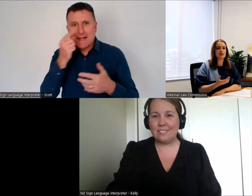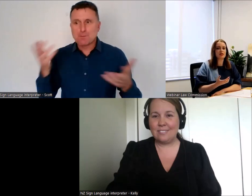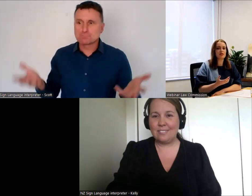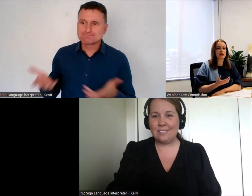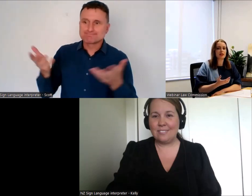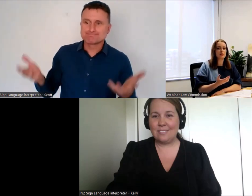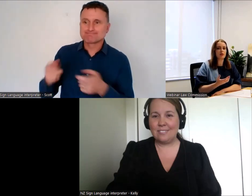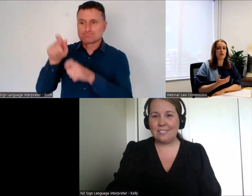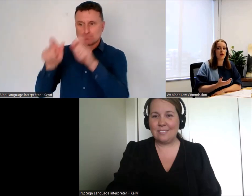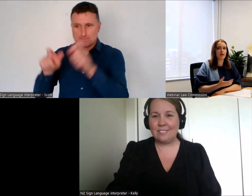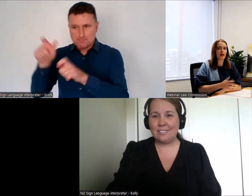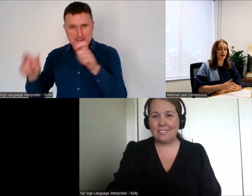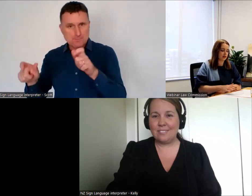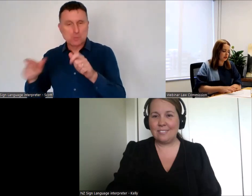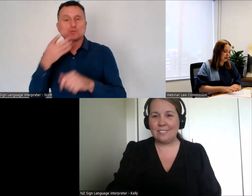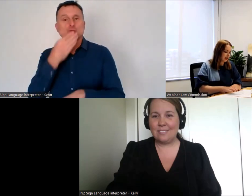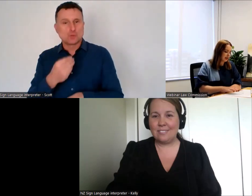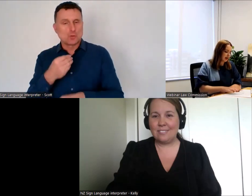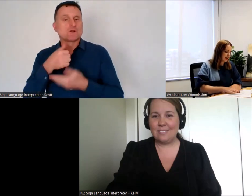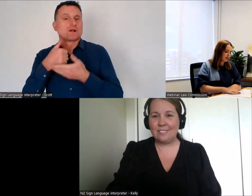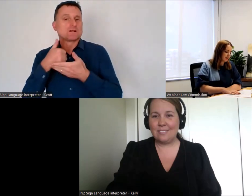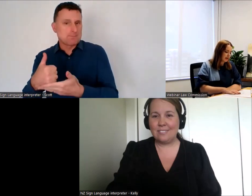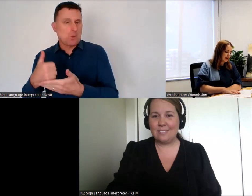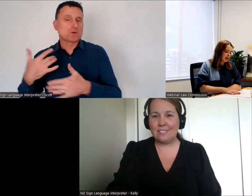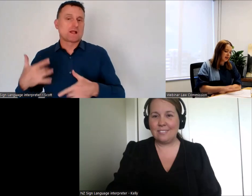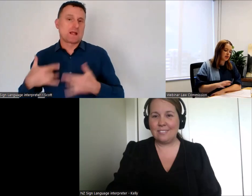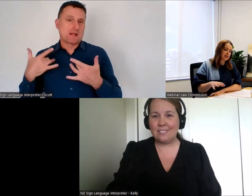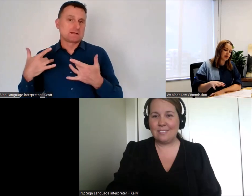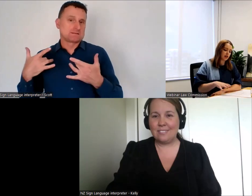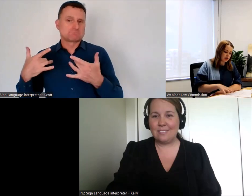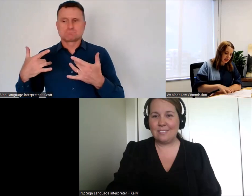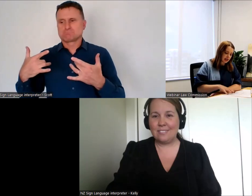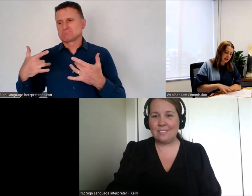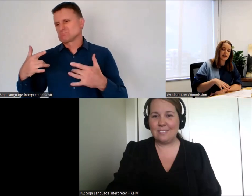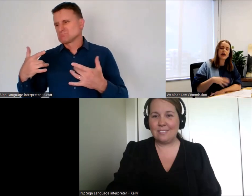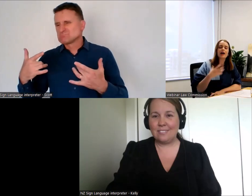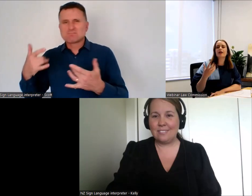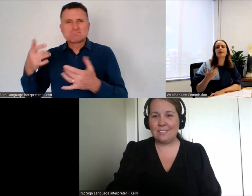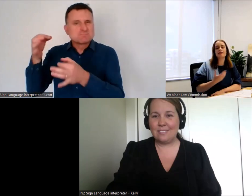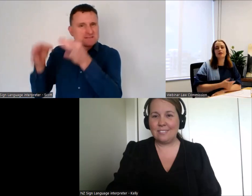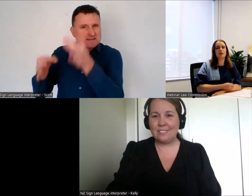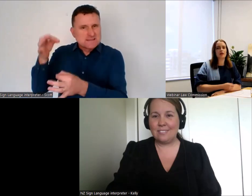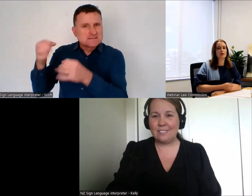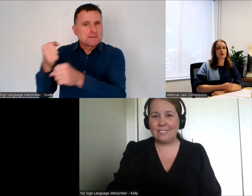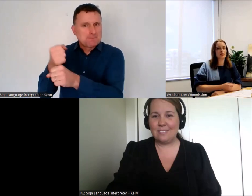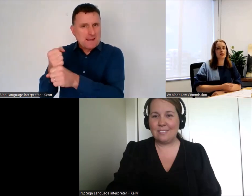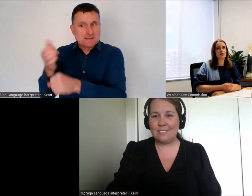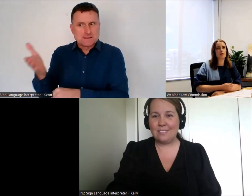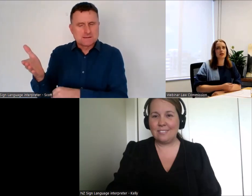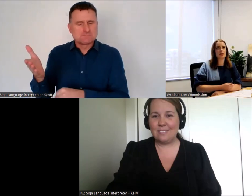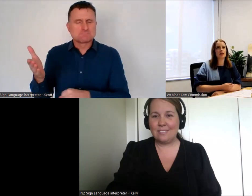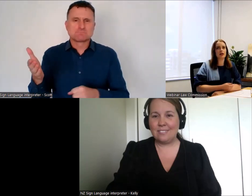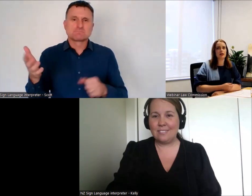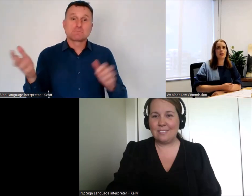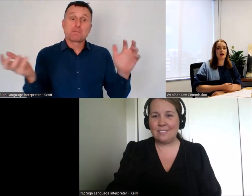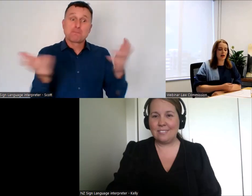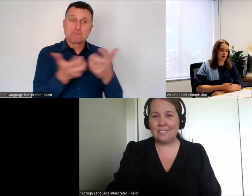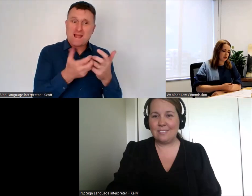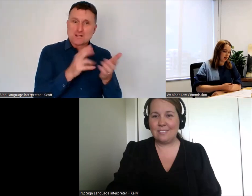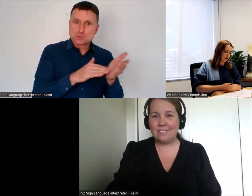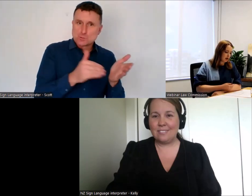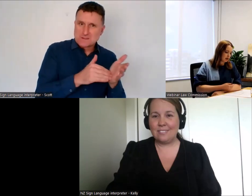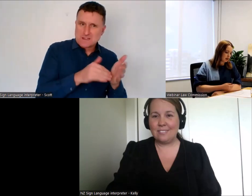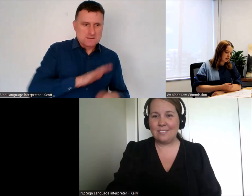opportunity to explore what that can look like in a New Zealand context and how that can align with Titility or Whitehungi